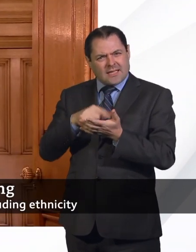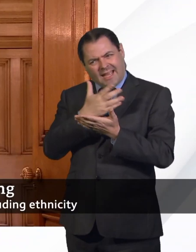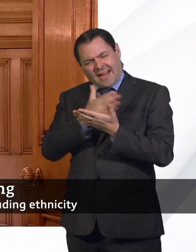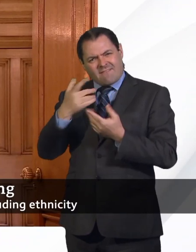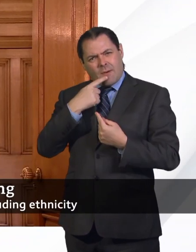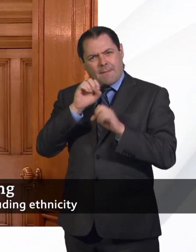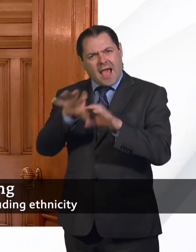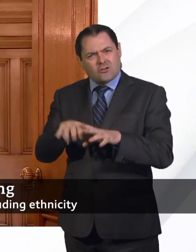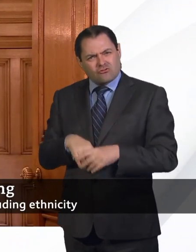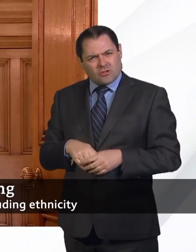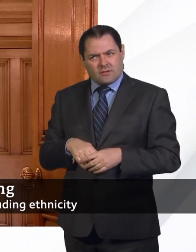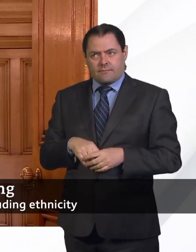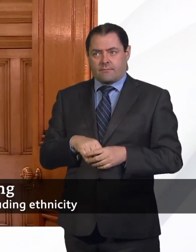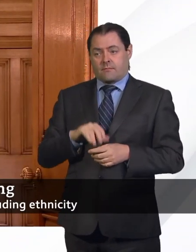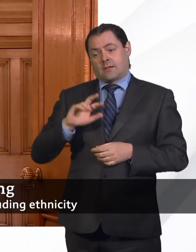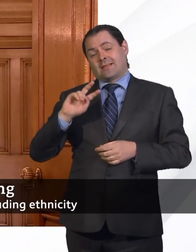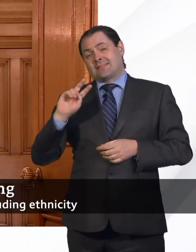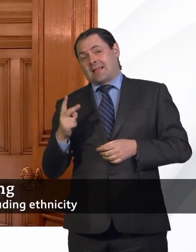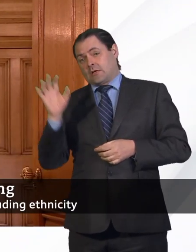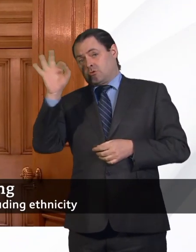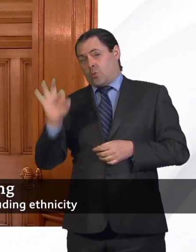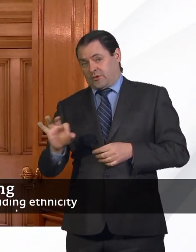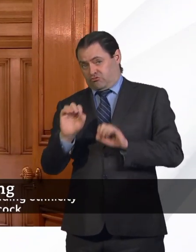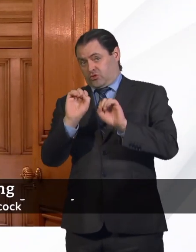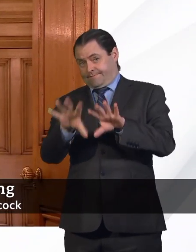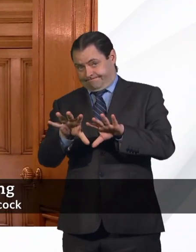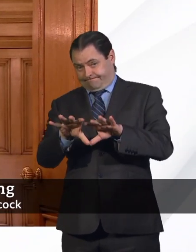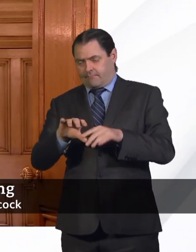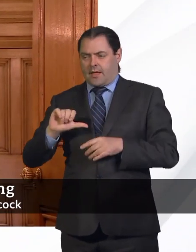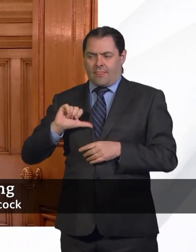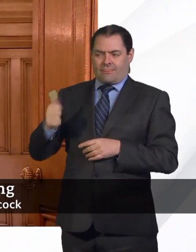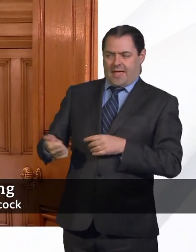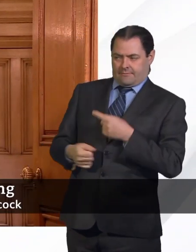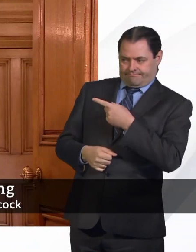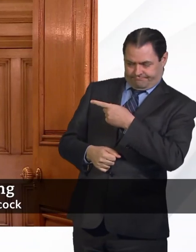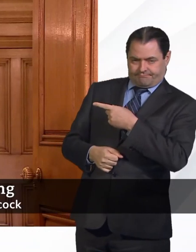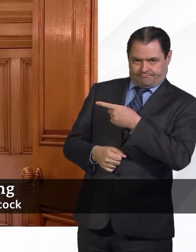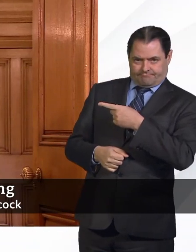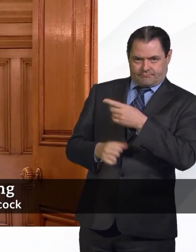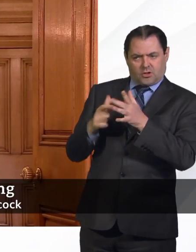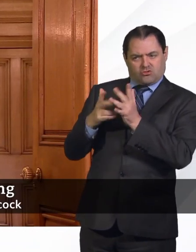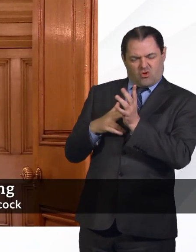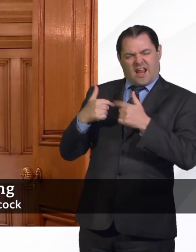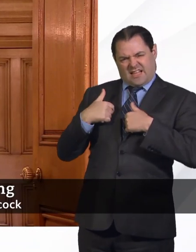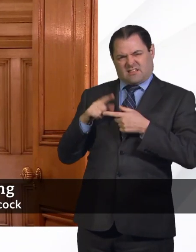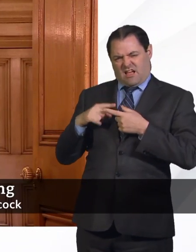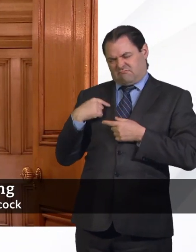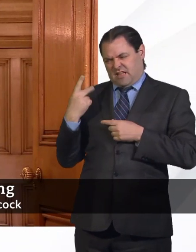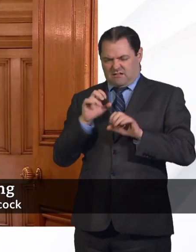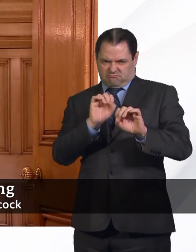If I just address the second question first, and then both John and I, I'm sure, will